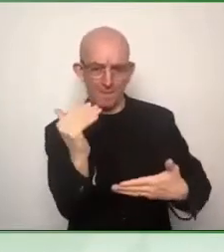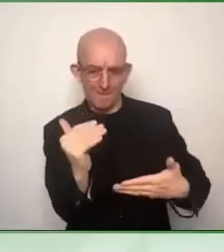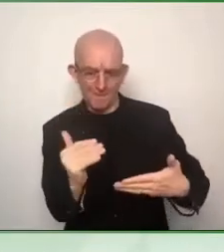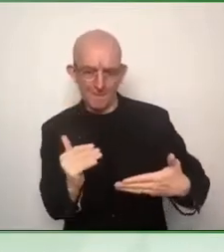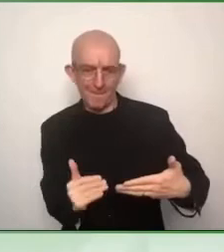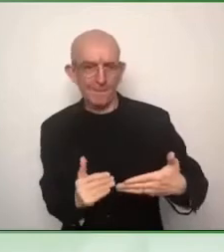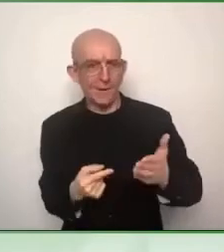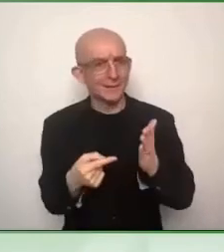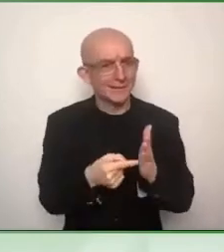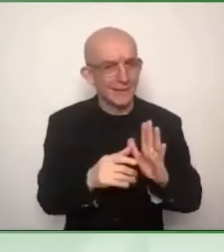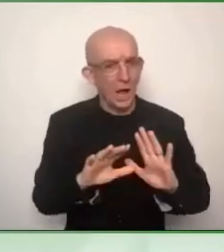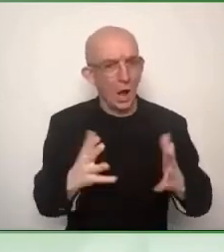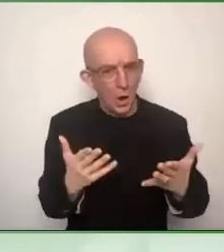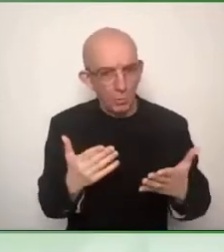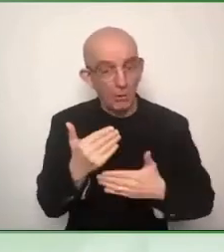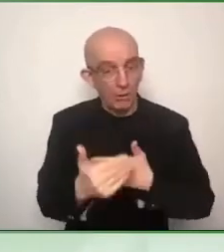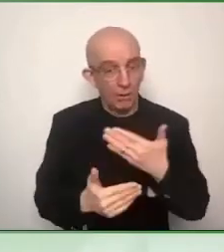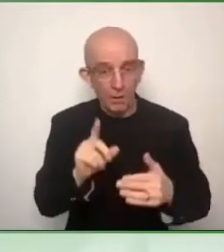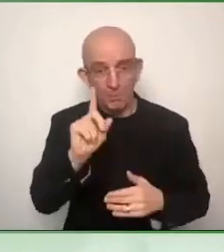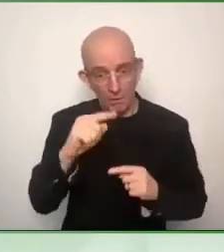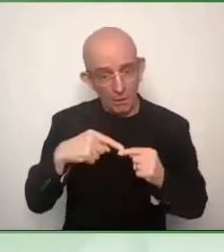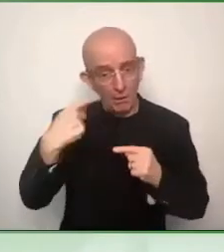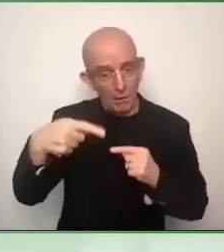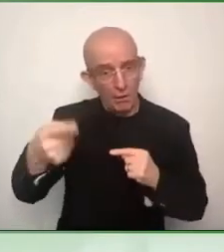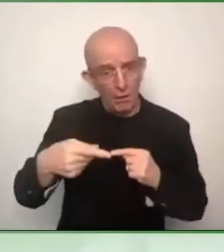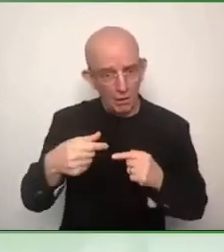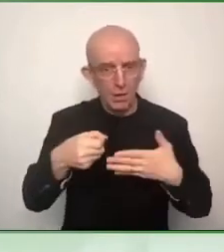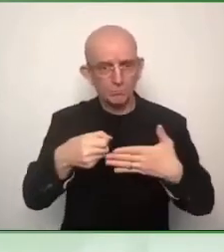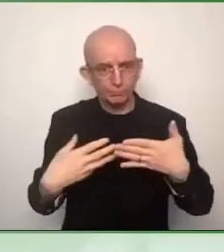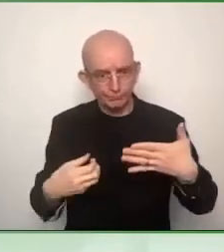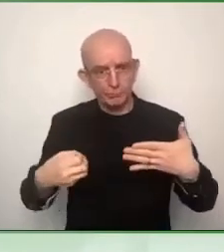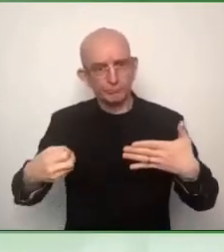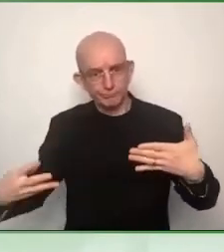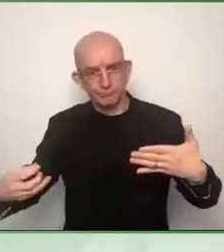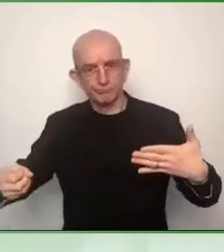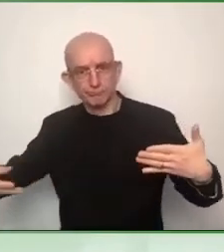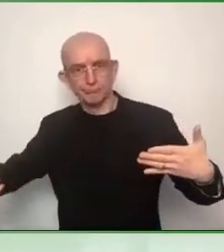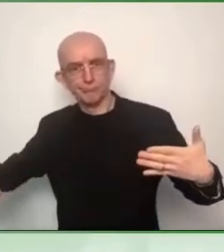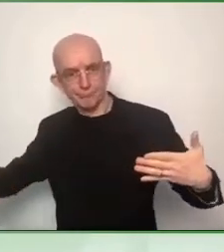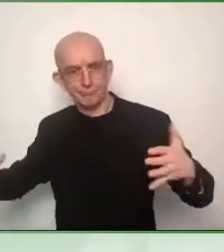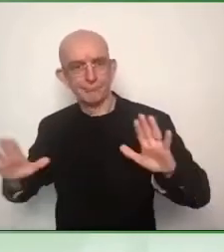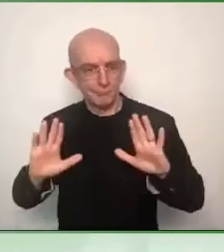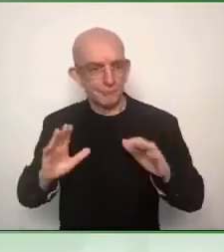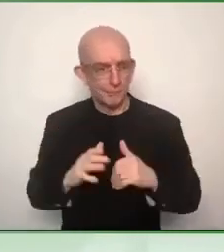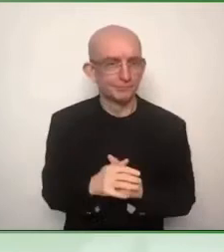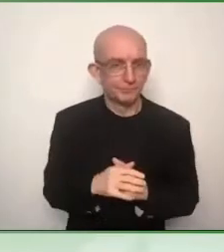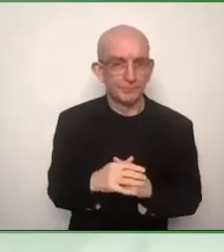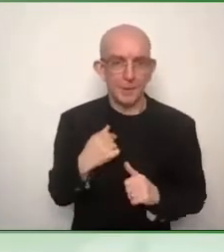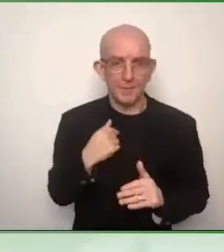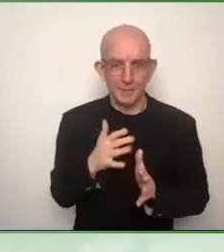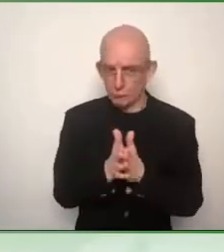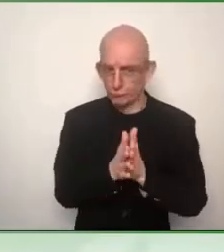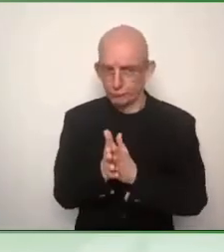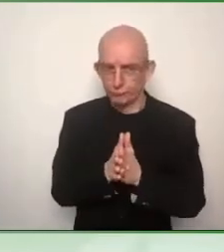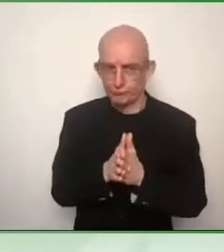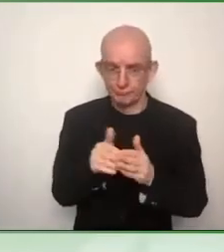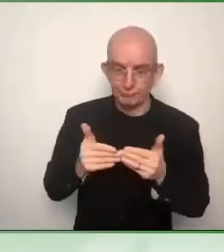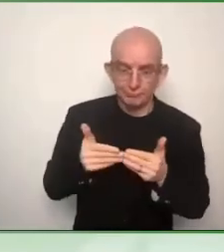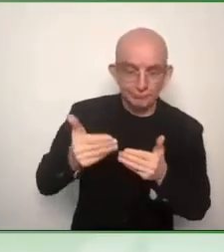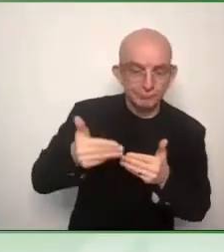we really get into the nitty gritty of this technical requirements and standards development.